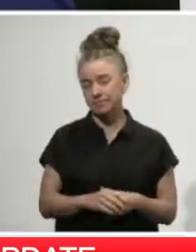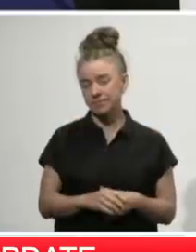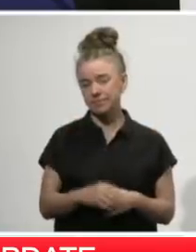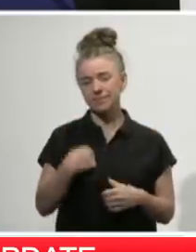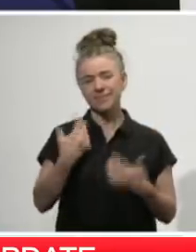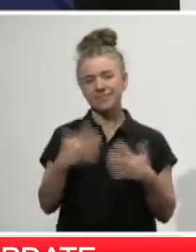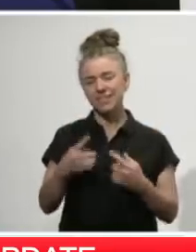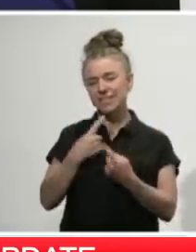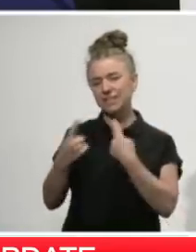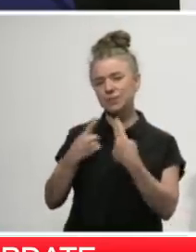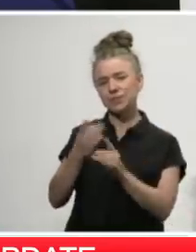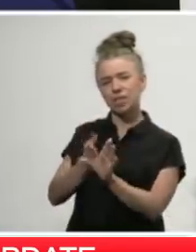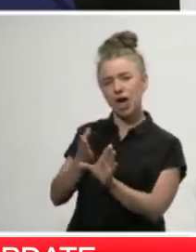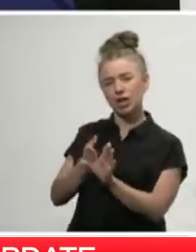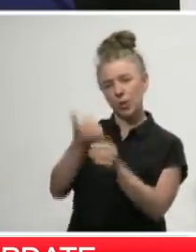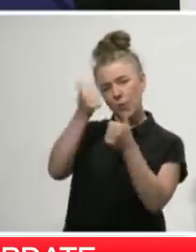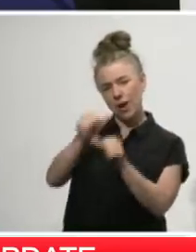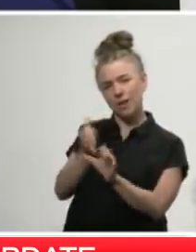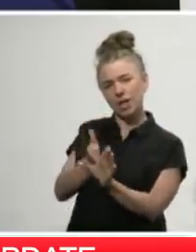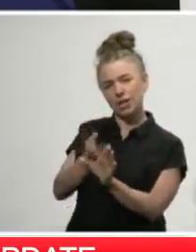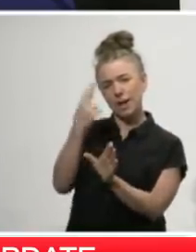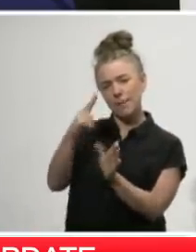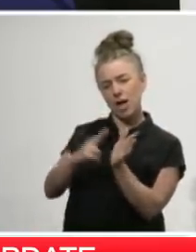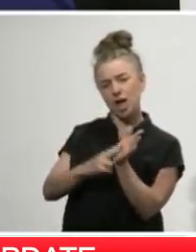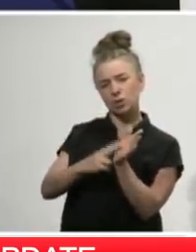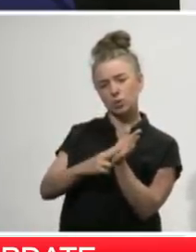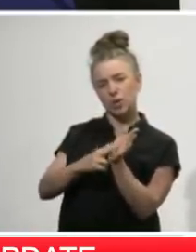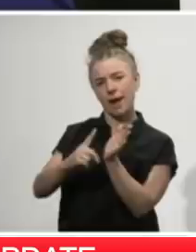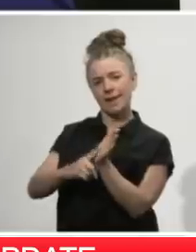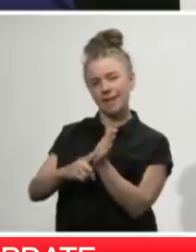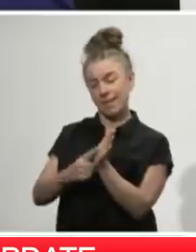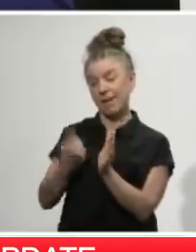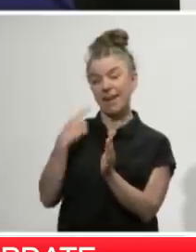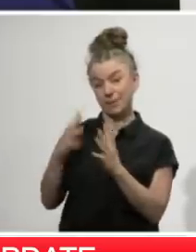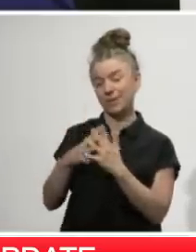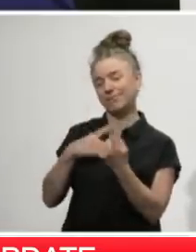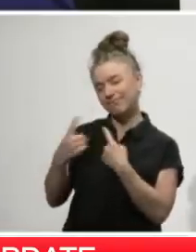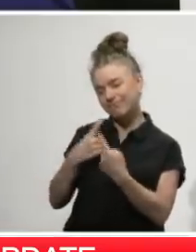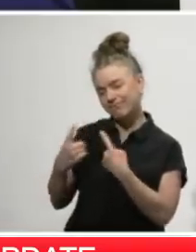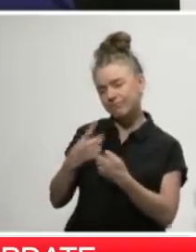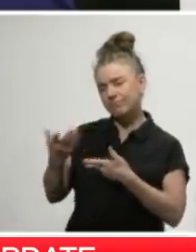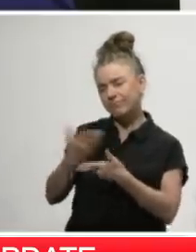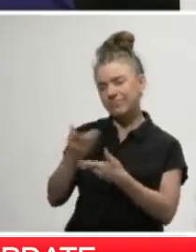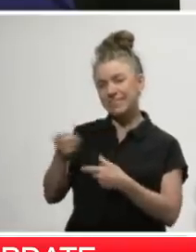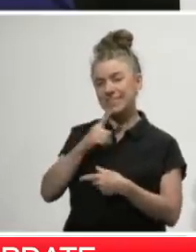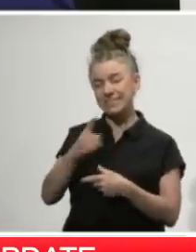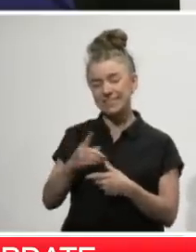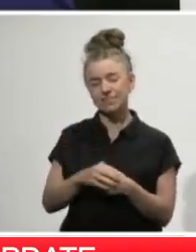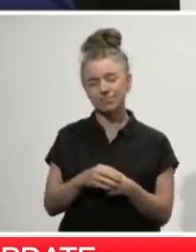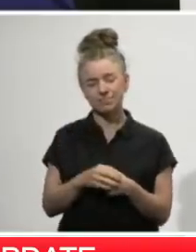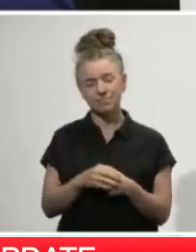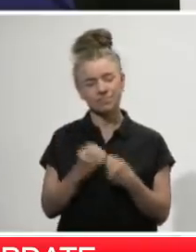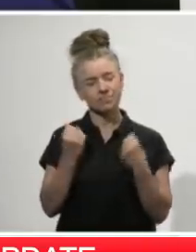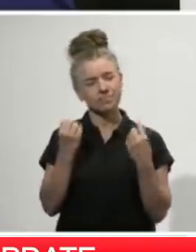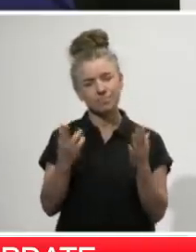short interview that I did with psychologist Nigel Latter last week, he made the point that none of us, no